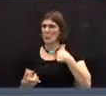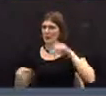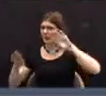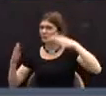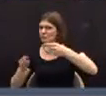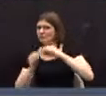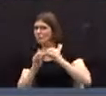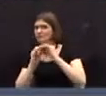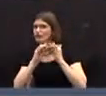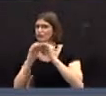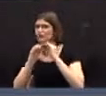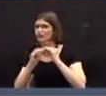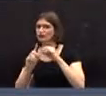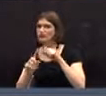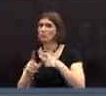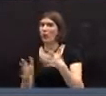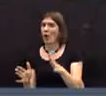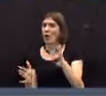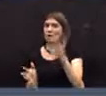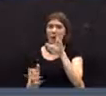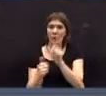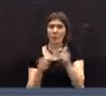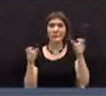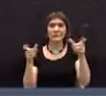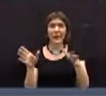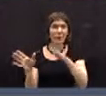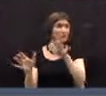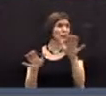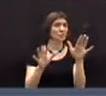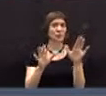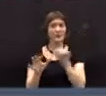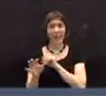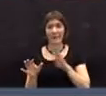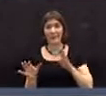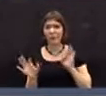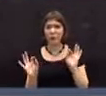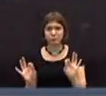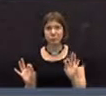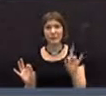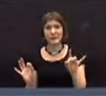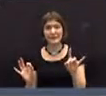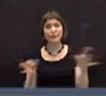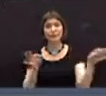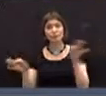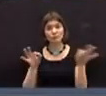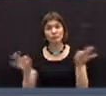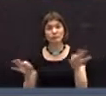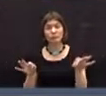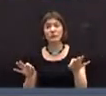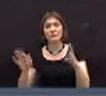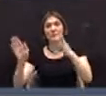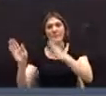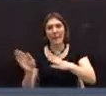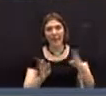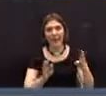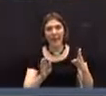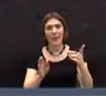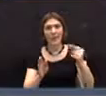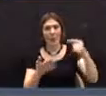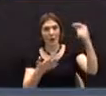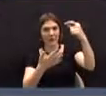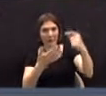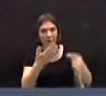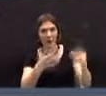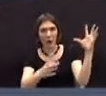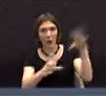deal of deliberation and have communicated with the town manager and the select board about the capital planning for the